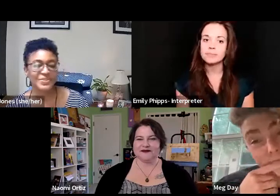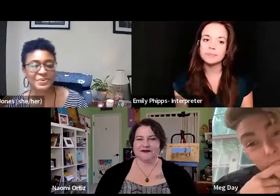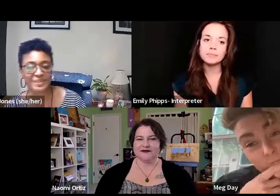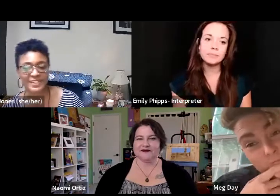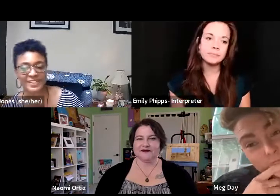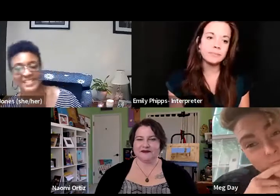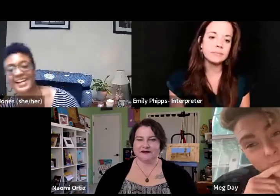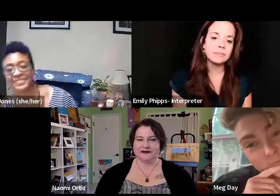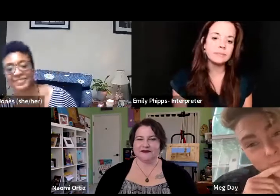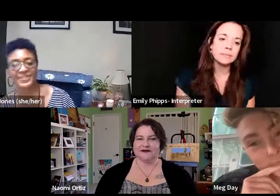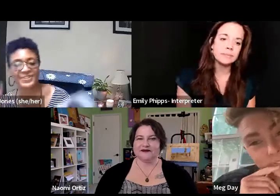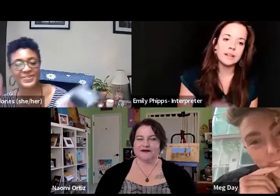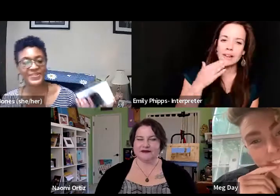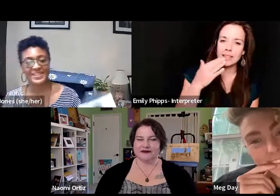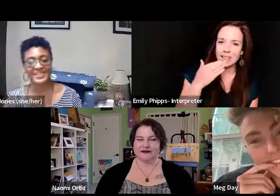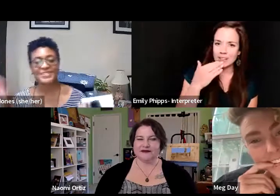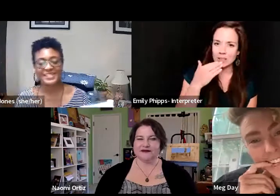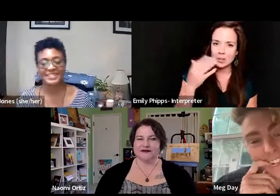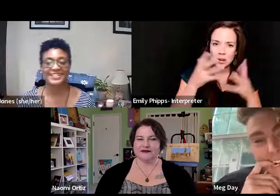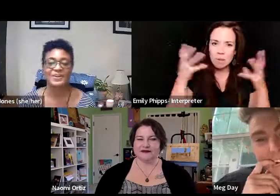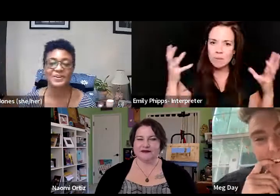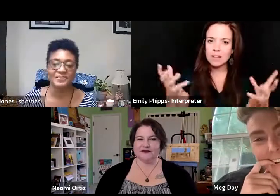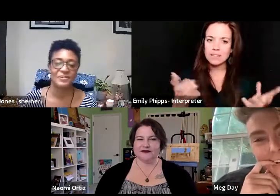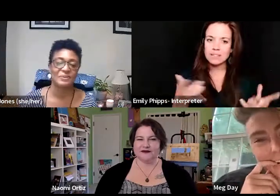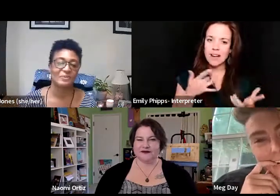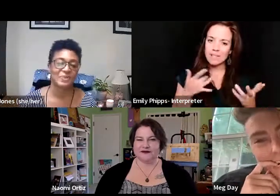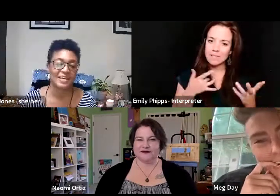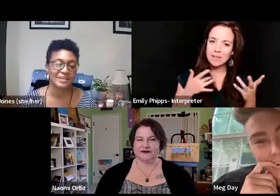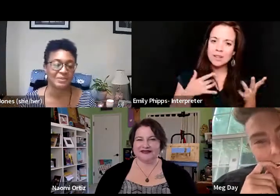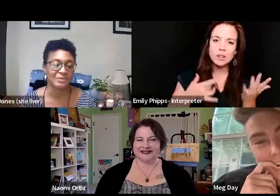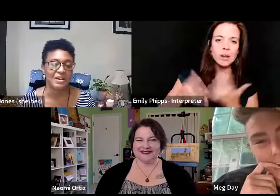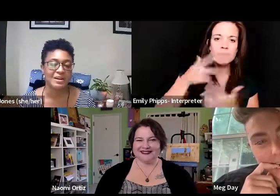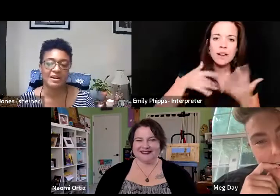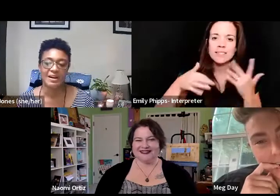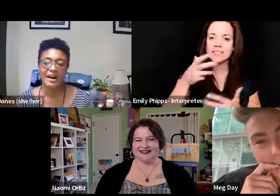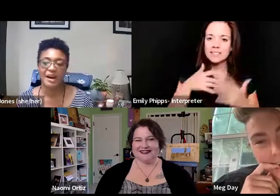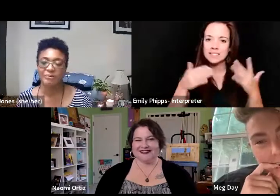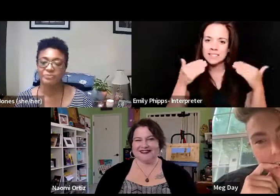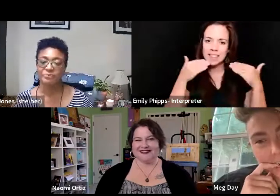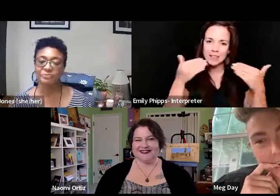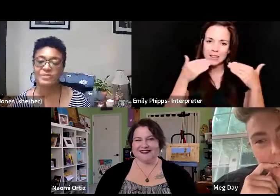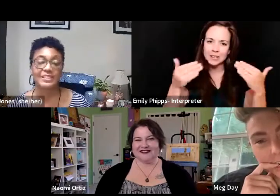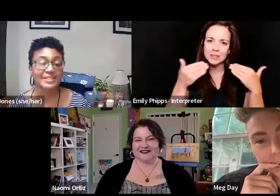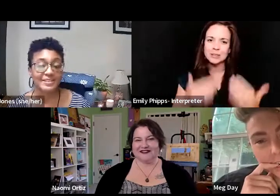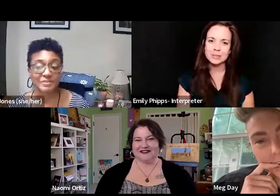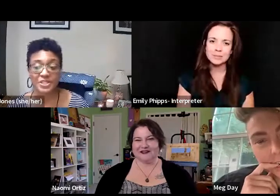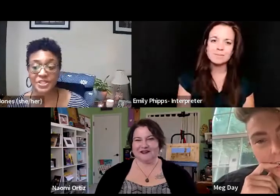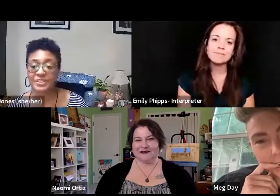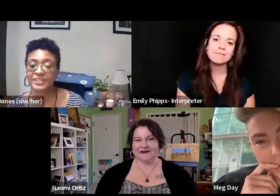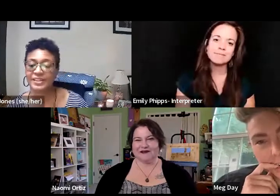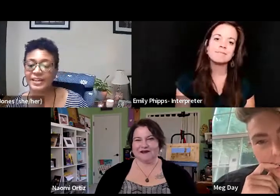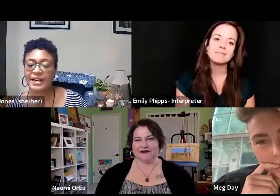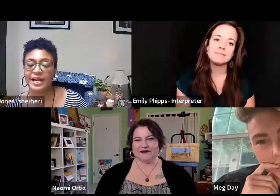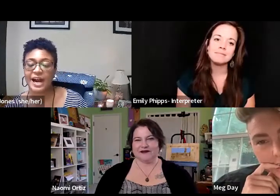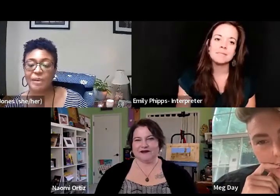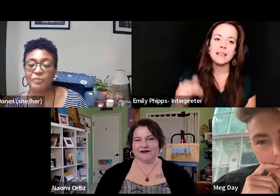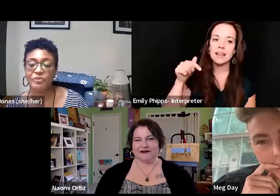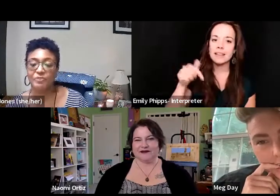thank you so much. I feel their presence, all of them. Thank you. This is Kamisha.